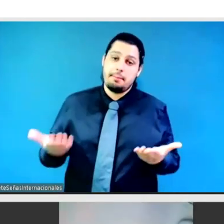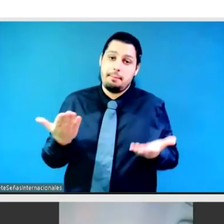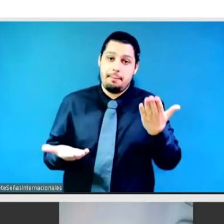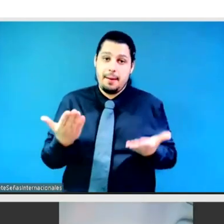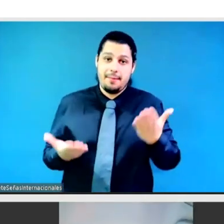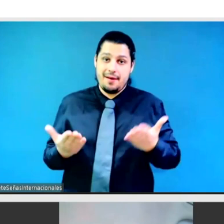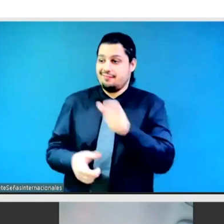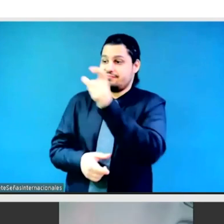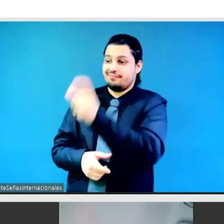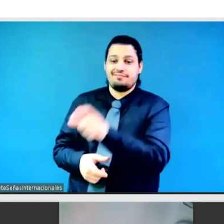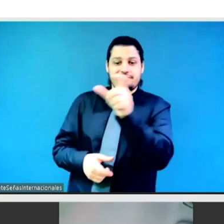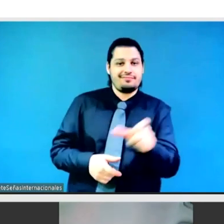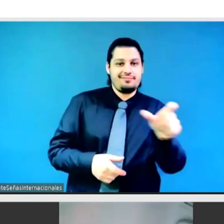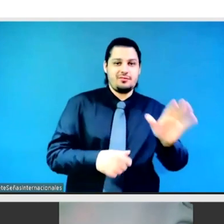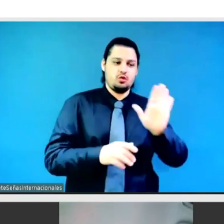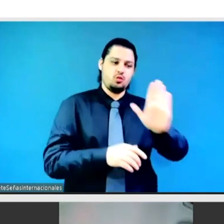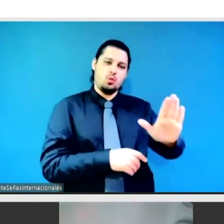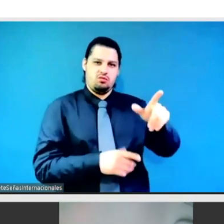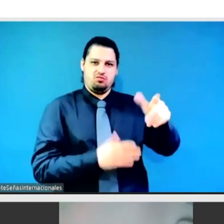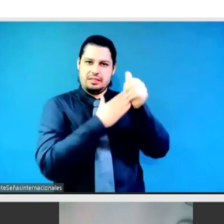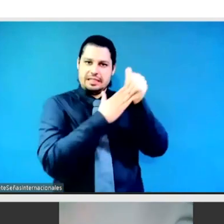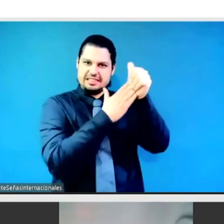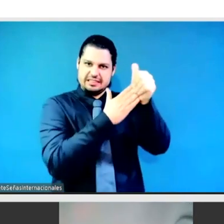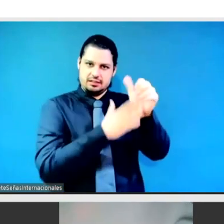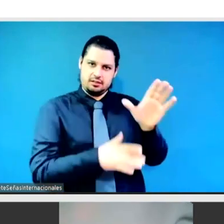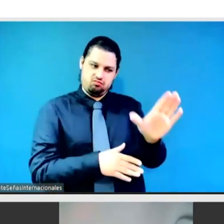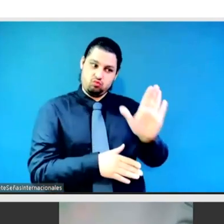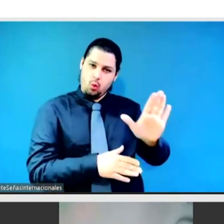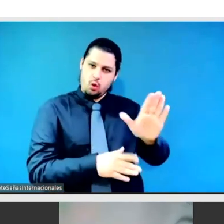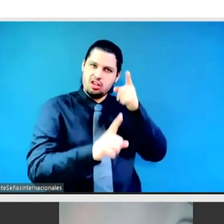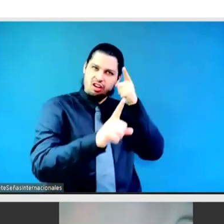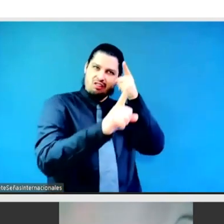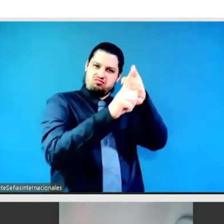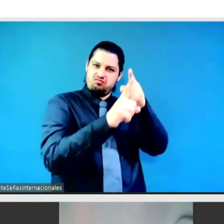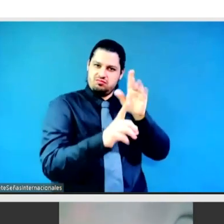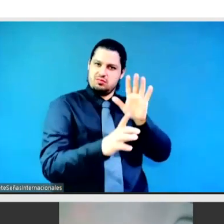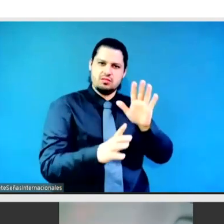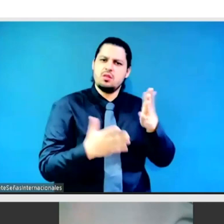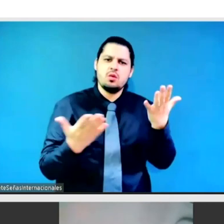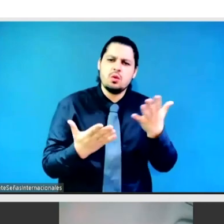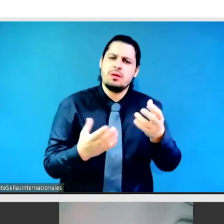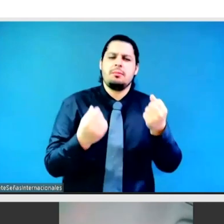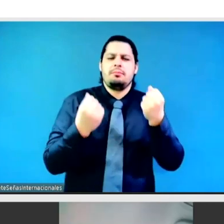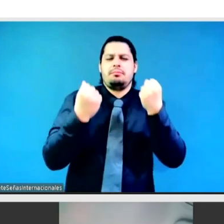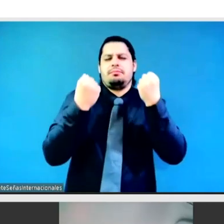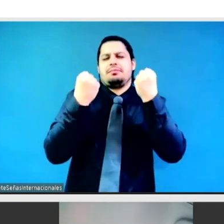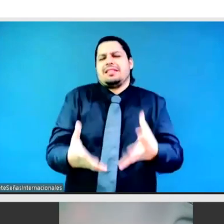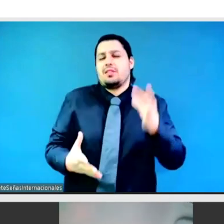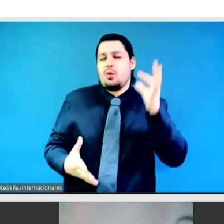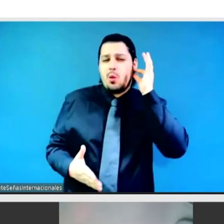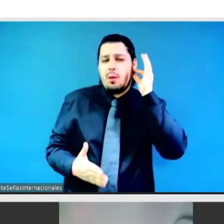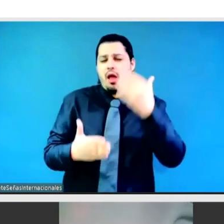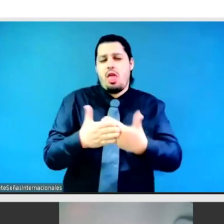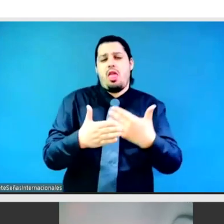includes those who have historically been excluded from feminist organizations such as